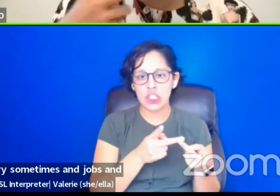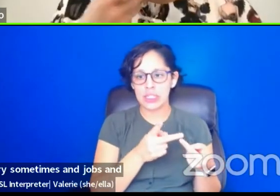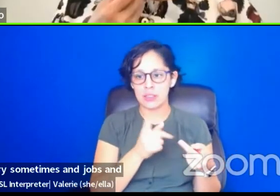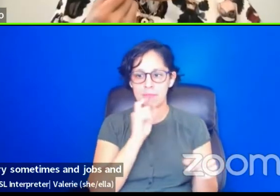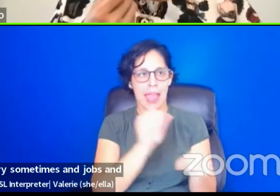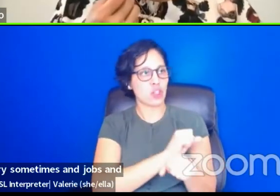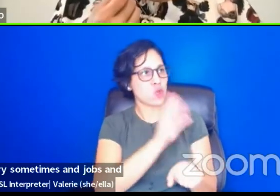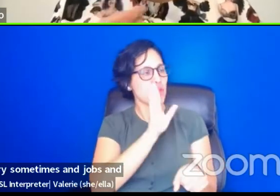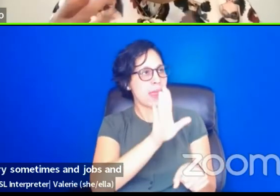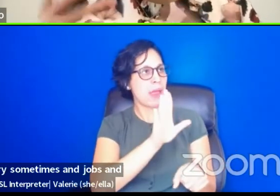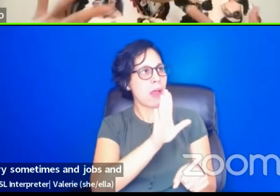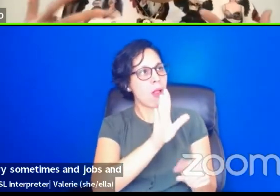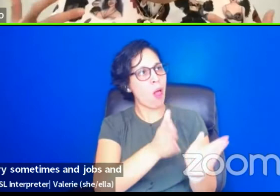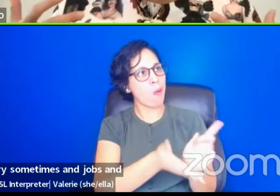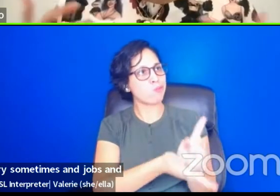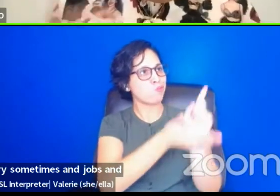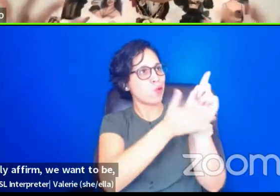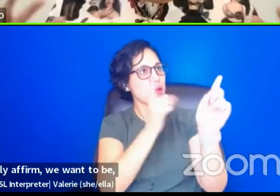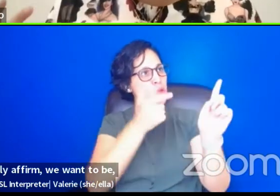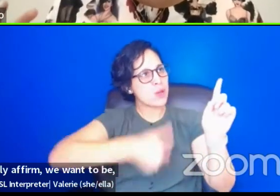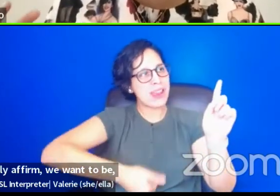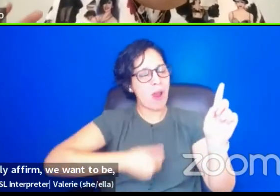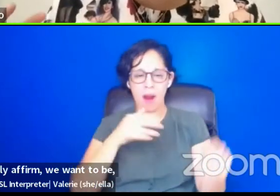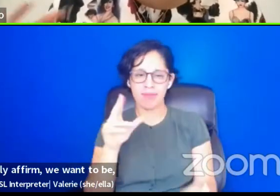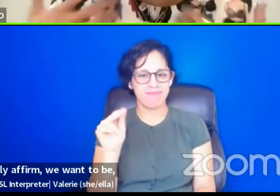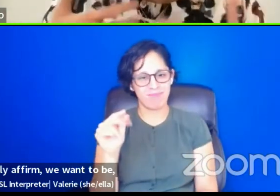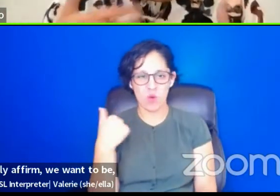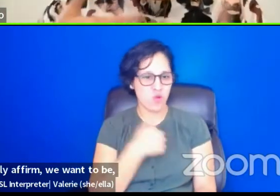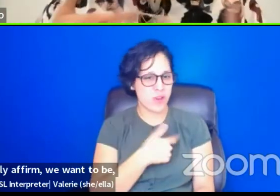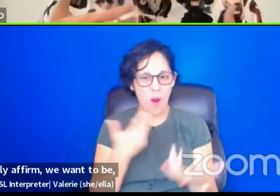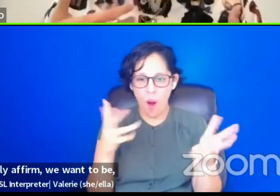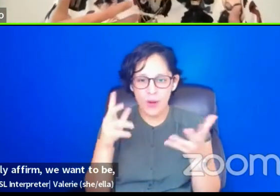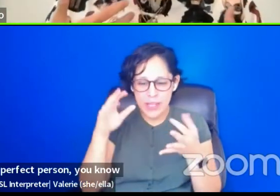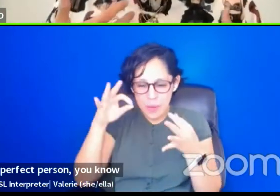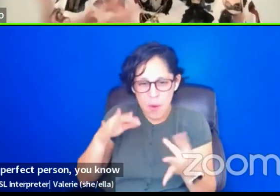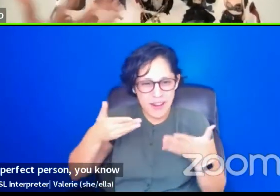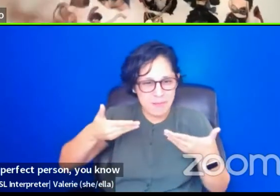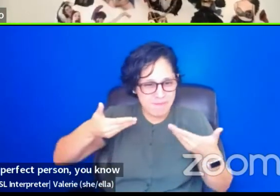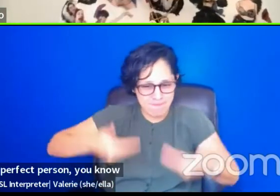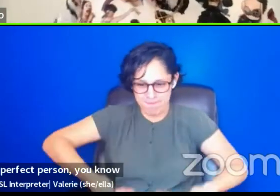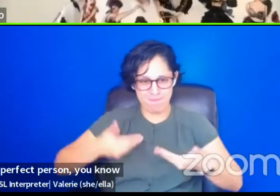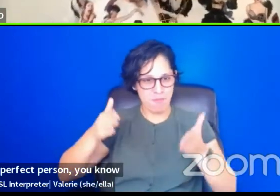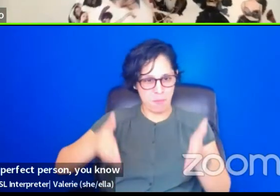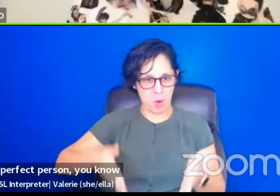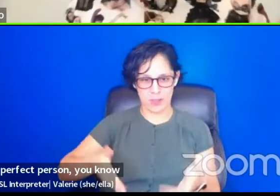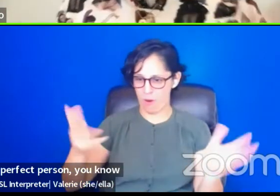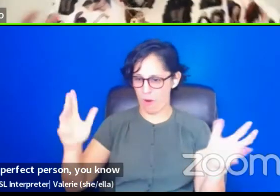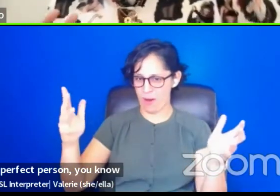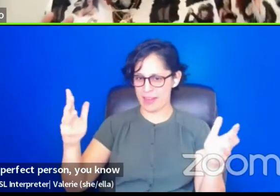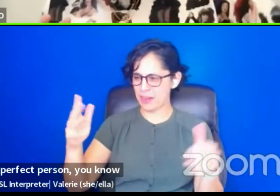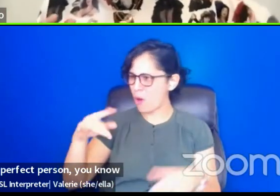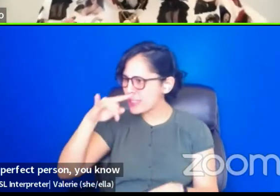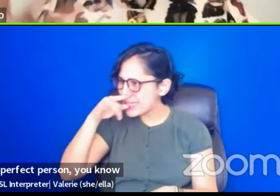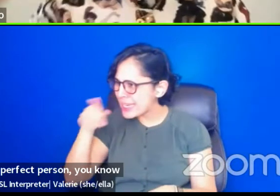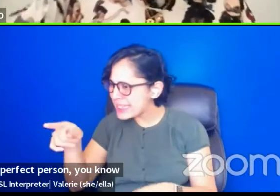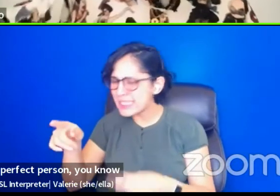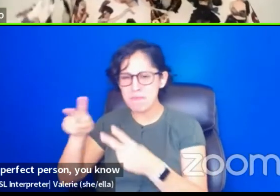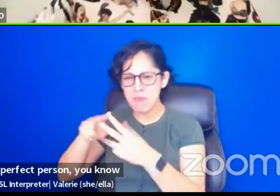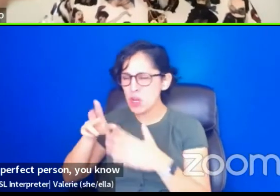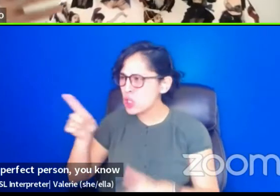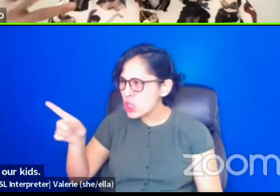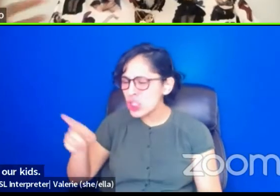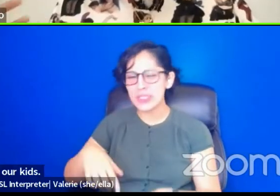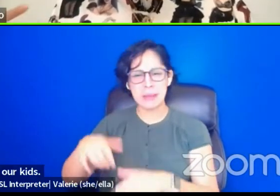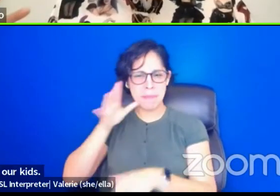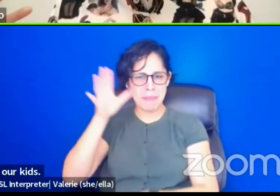affirm who we want to be, but we are, we're already that perfect person, you know? And it's like in our kids, it's in our partners, it's in our